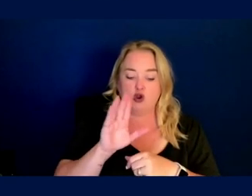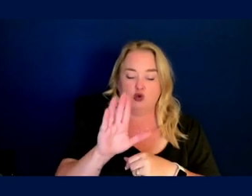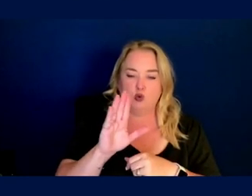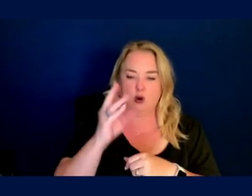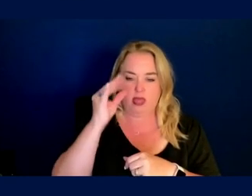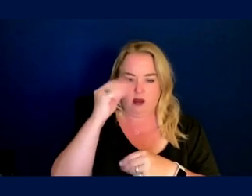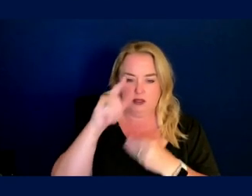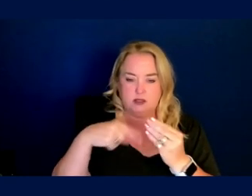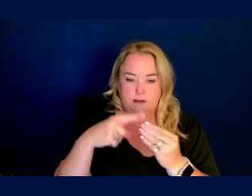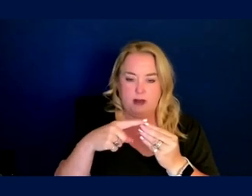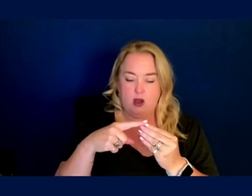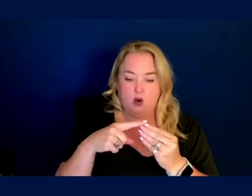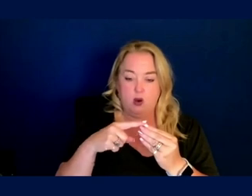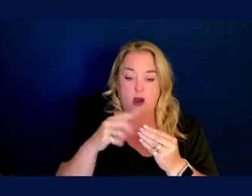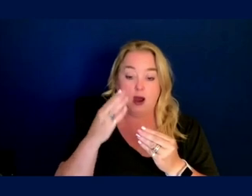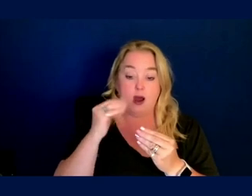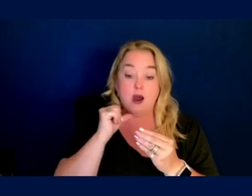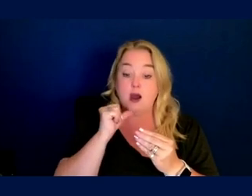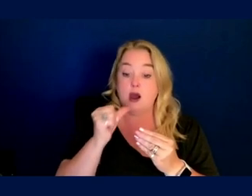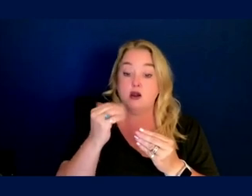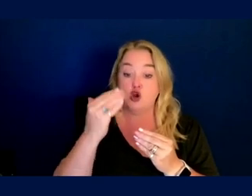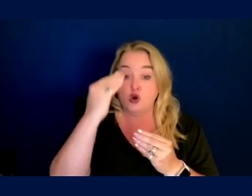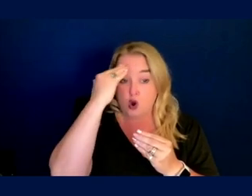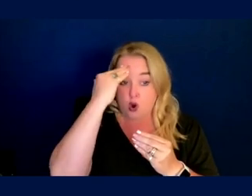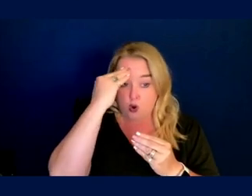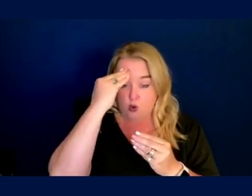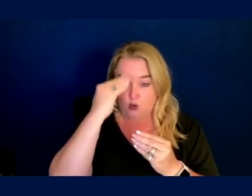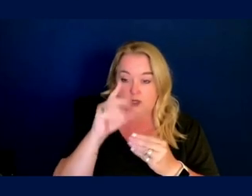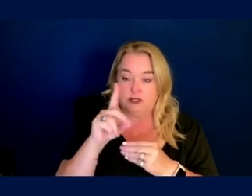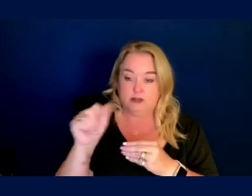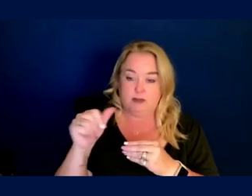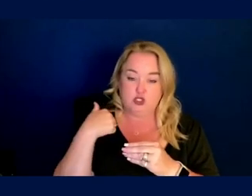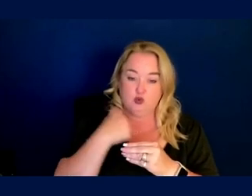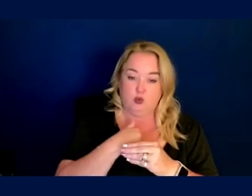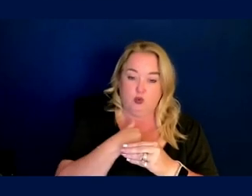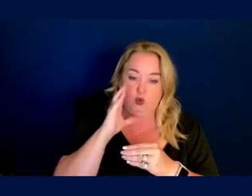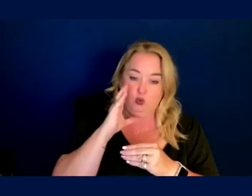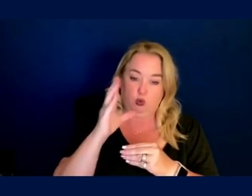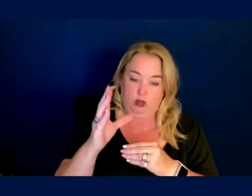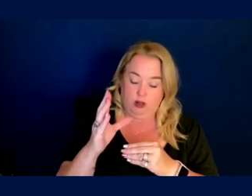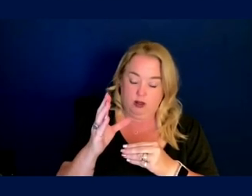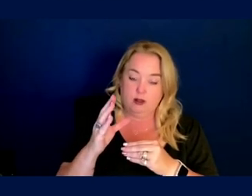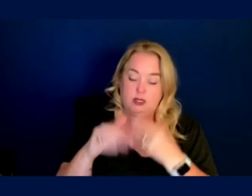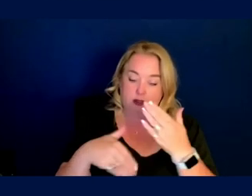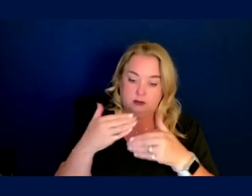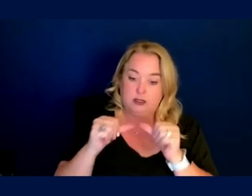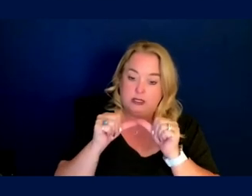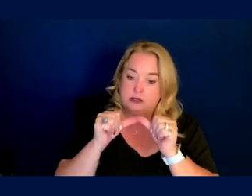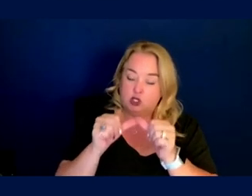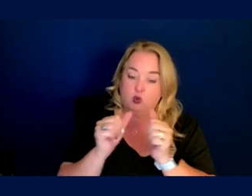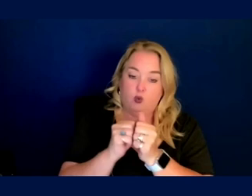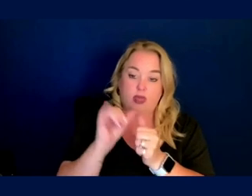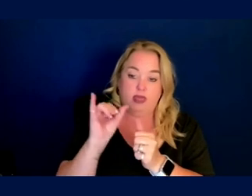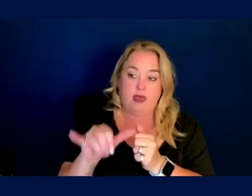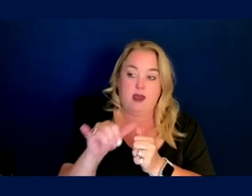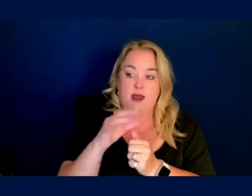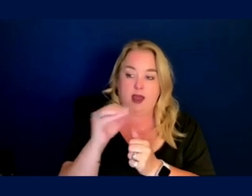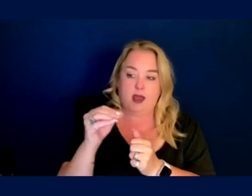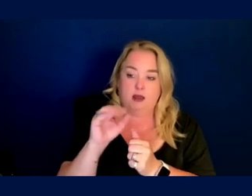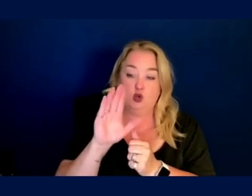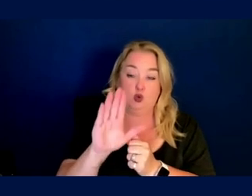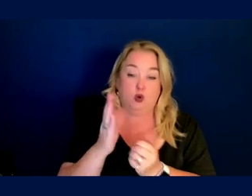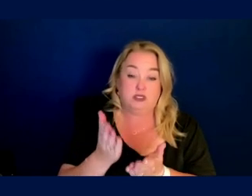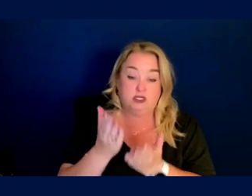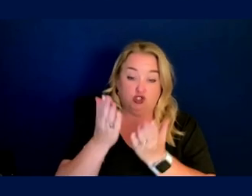potential unknown disabilities as we go into this unknown environment, unknown space? And what would be some suggestions